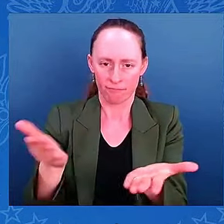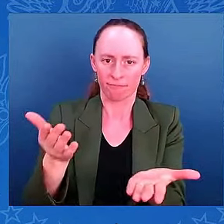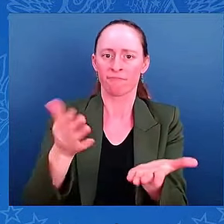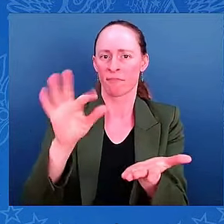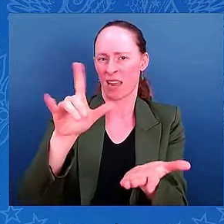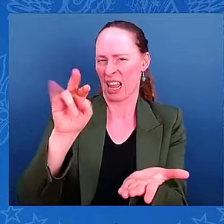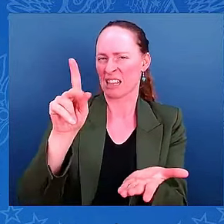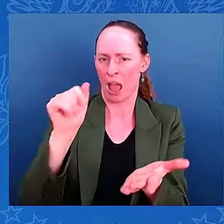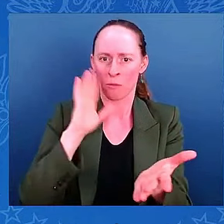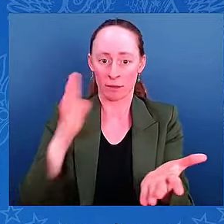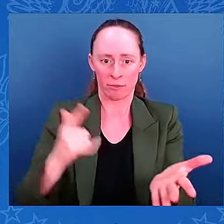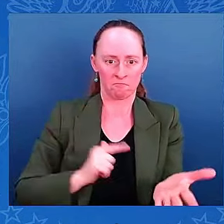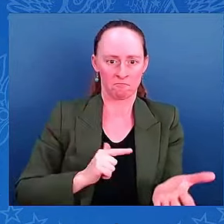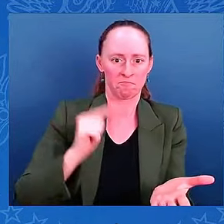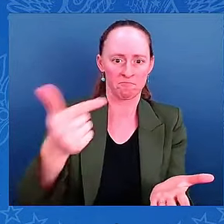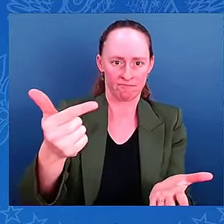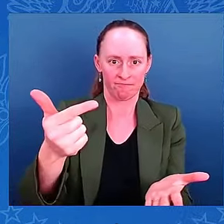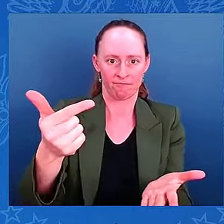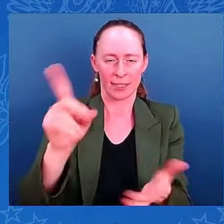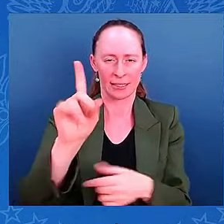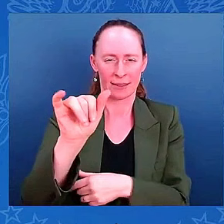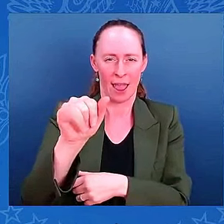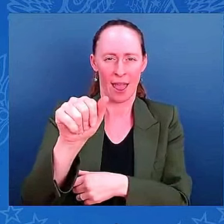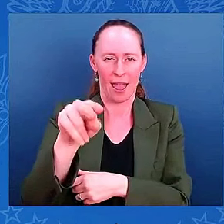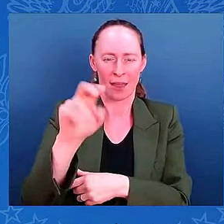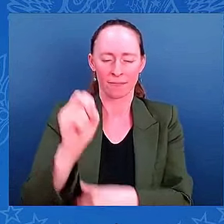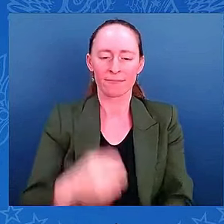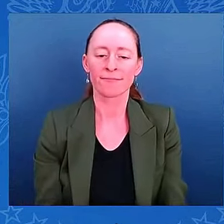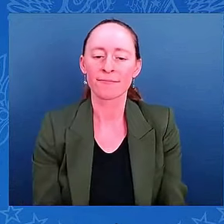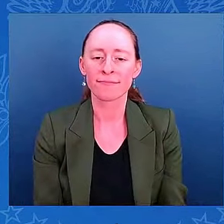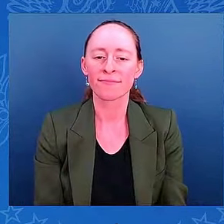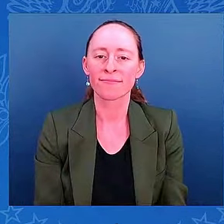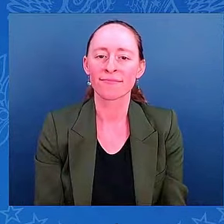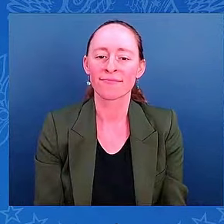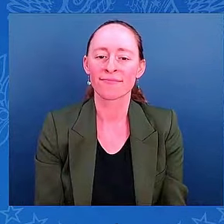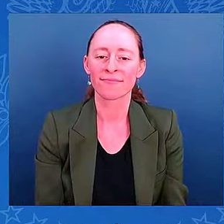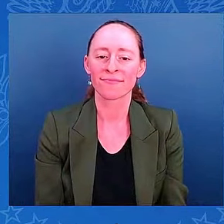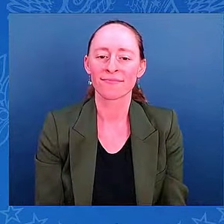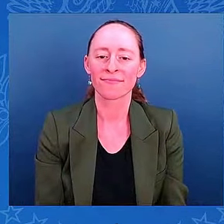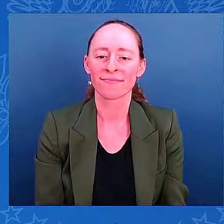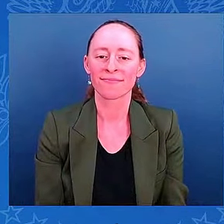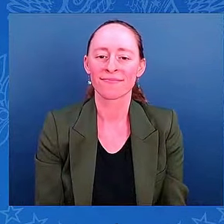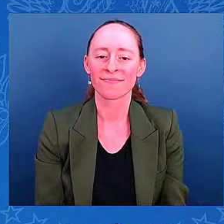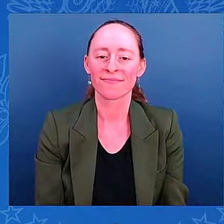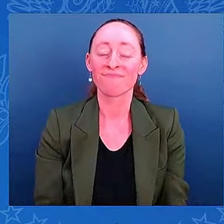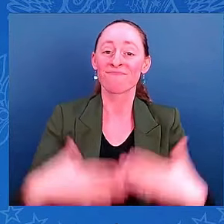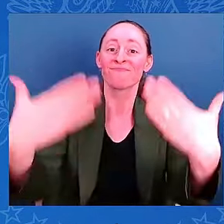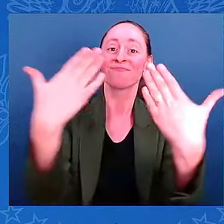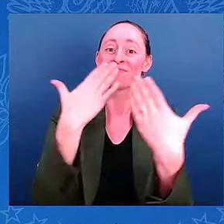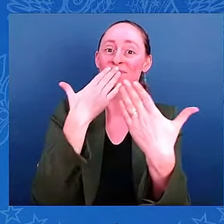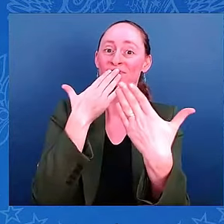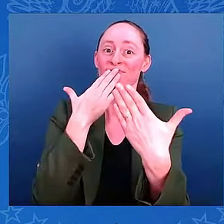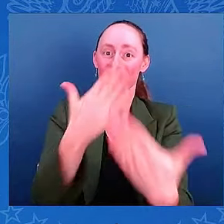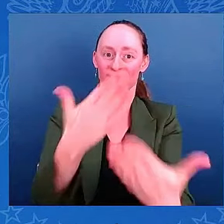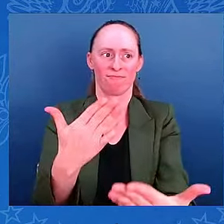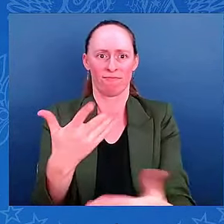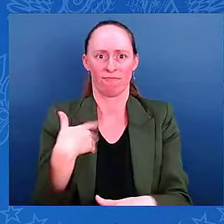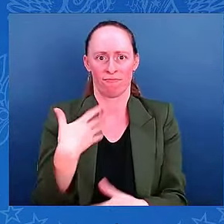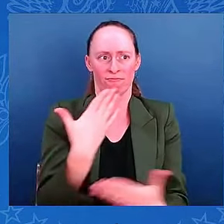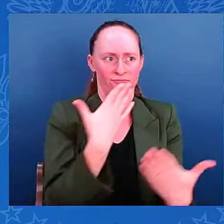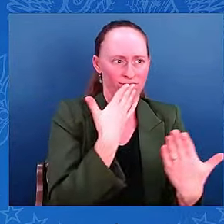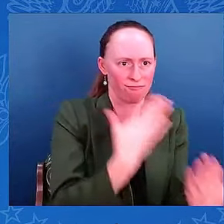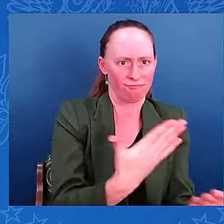Thank you, Liz. Mr. President, Madam Vice President, I just want to assure you, we are taking this storm